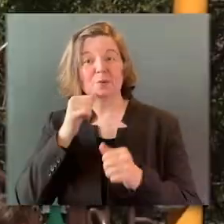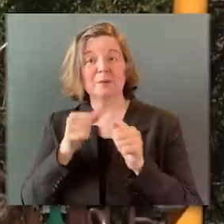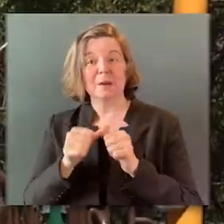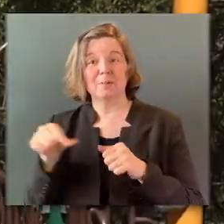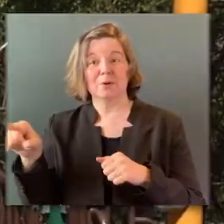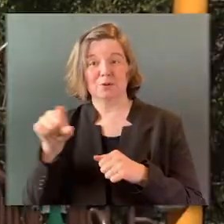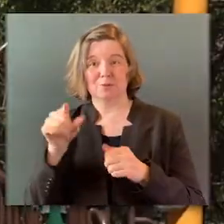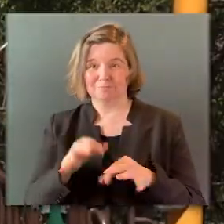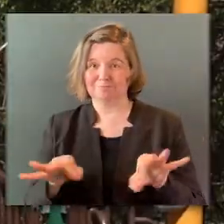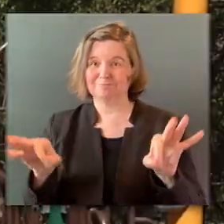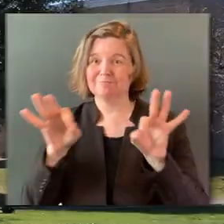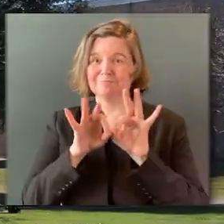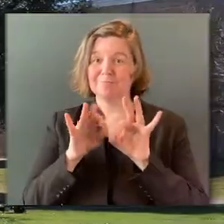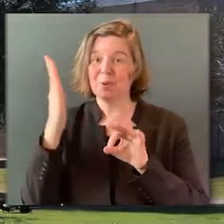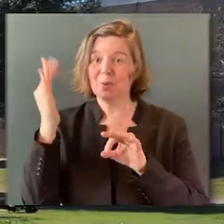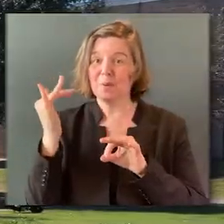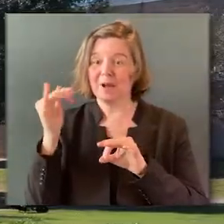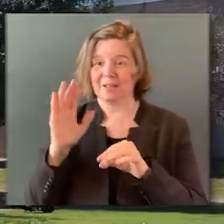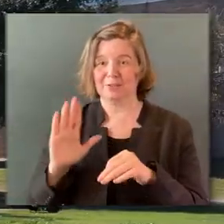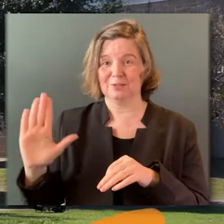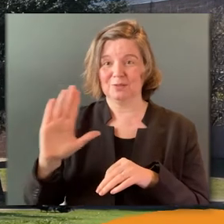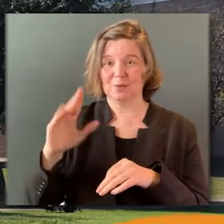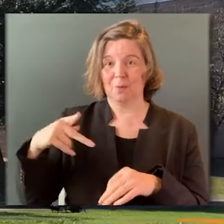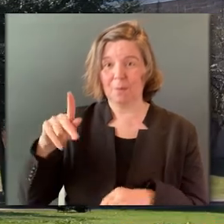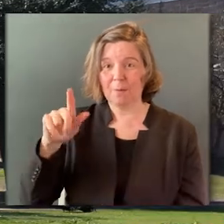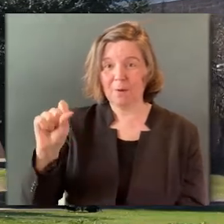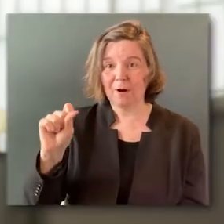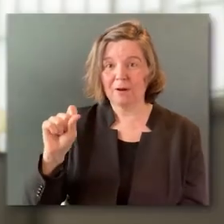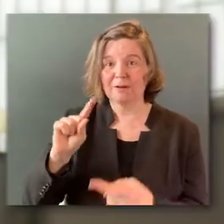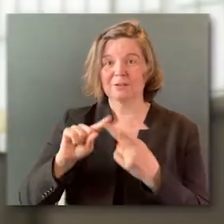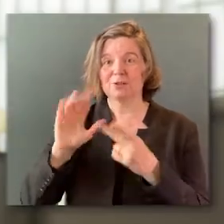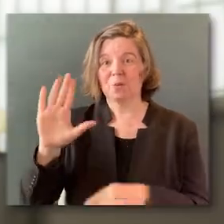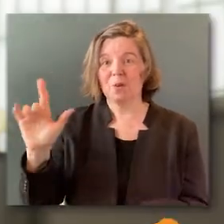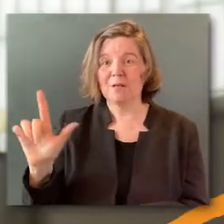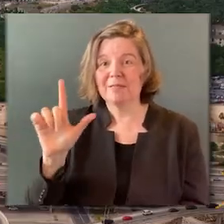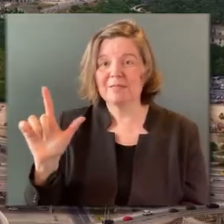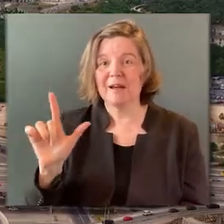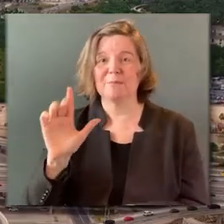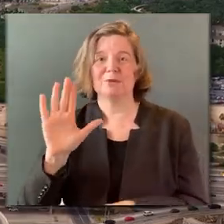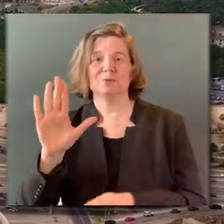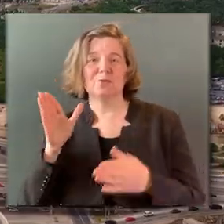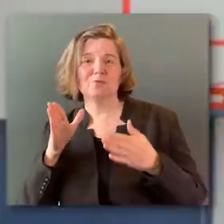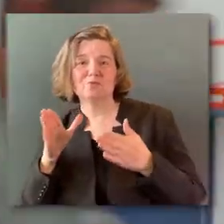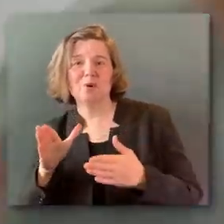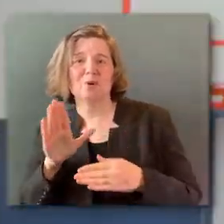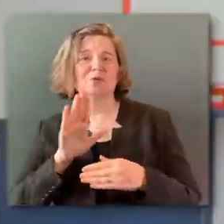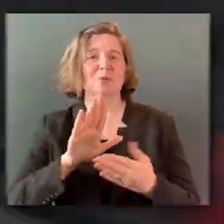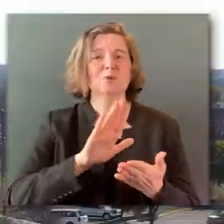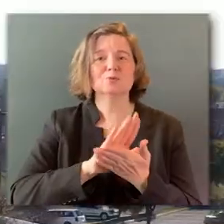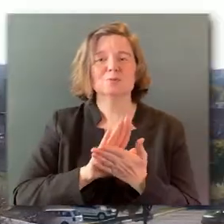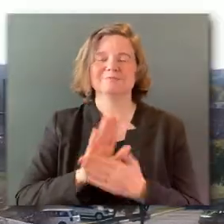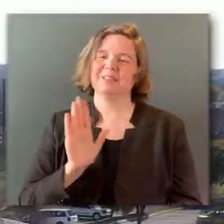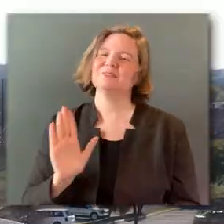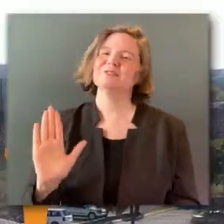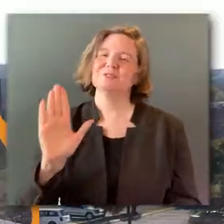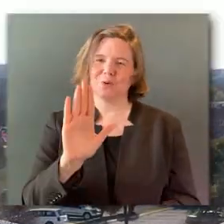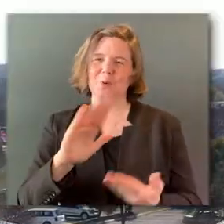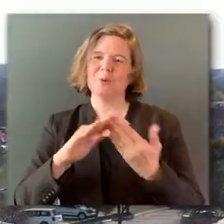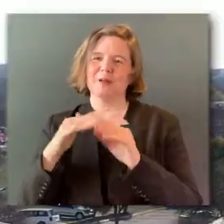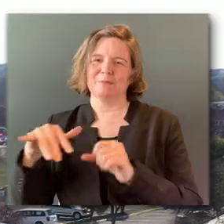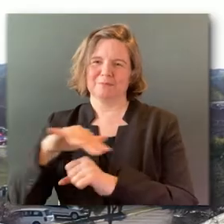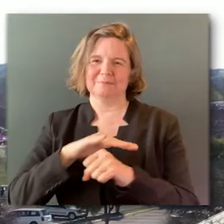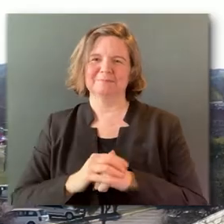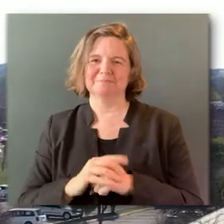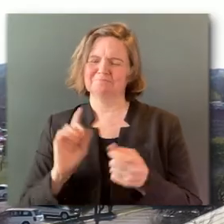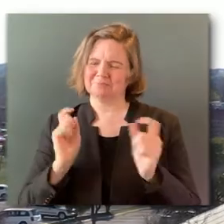the future. Remember that you count because these are your parks, your libraries, your roads, your schools, and this is your